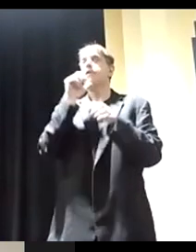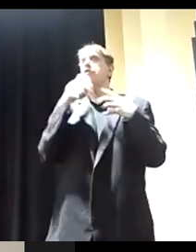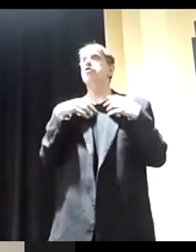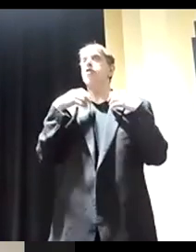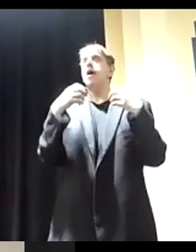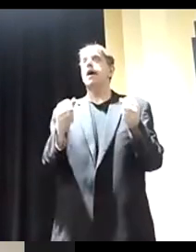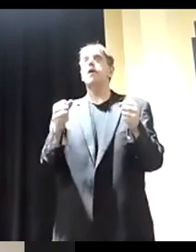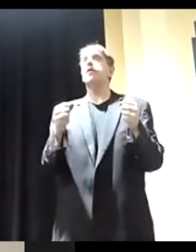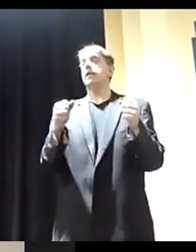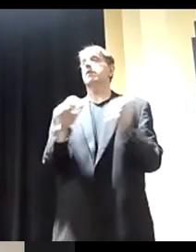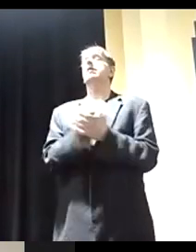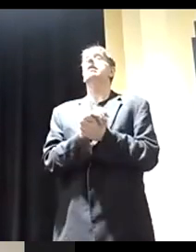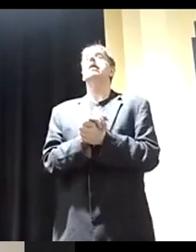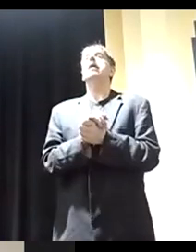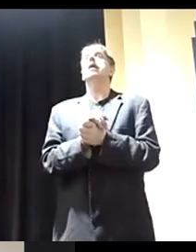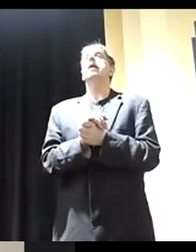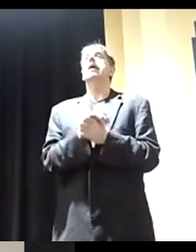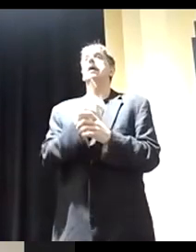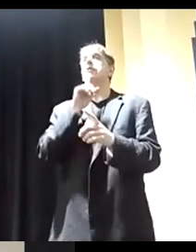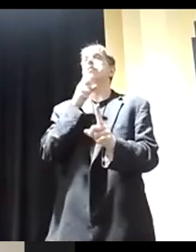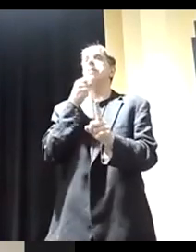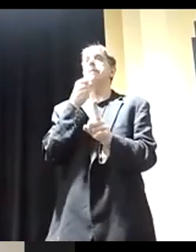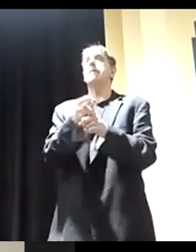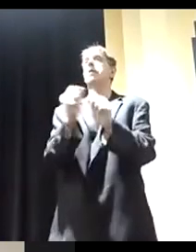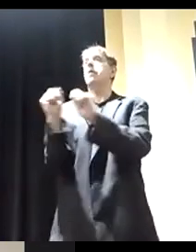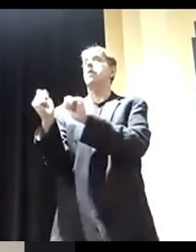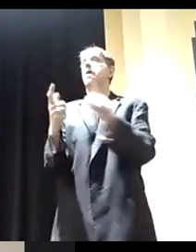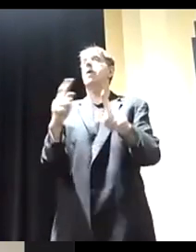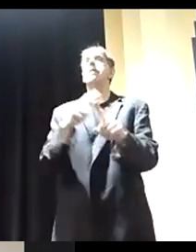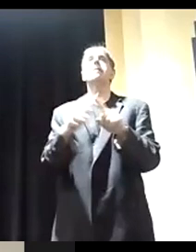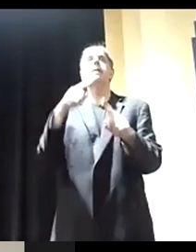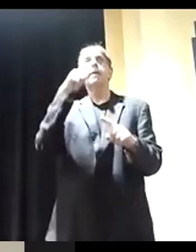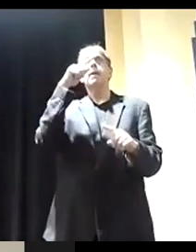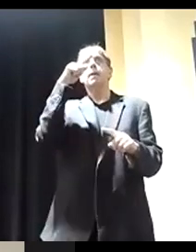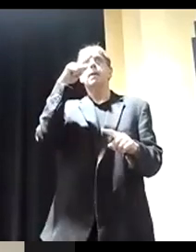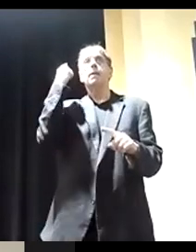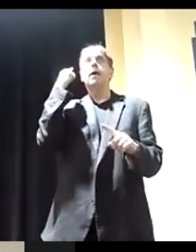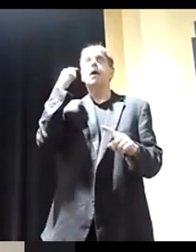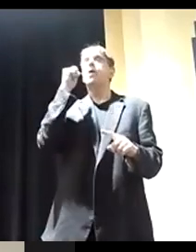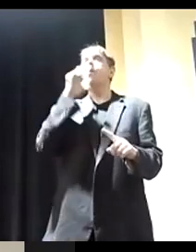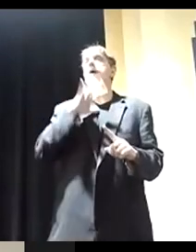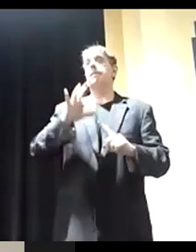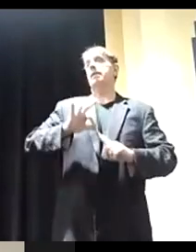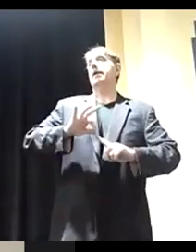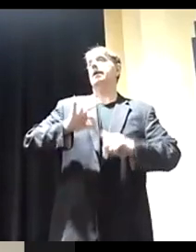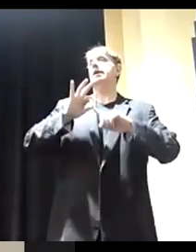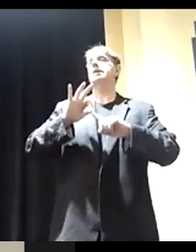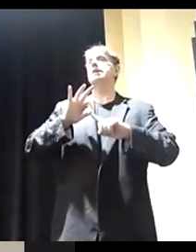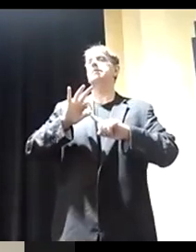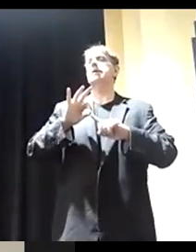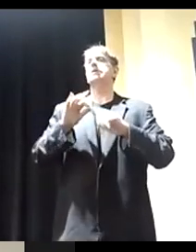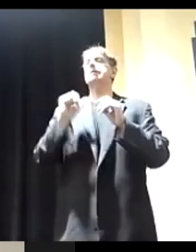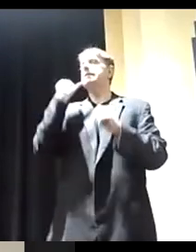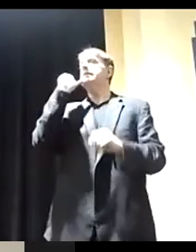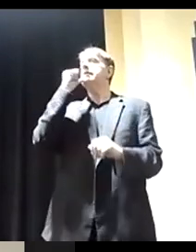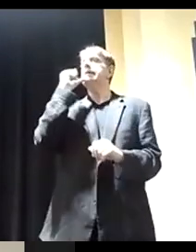unjust. It has impacted everyone, but women, especially women of color, are bearing a much bigger burden.